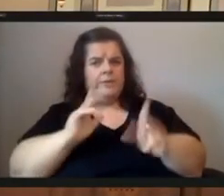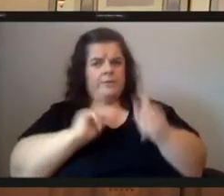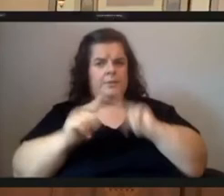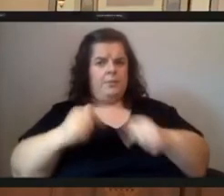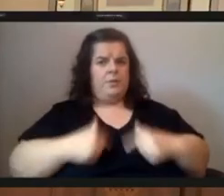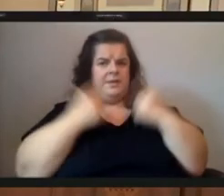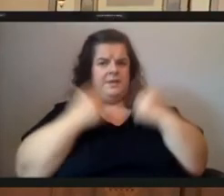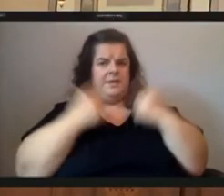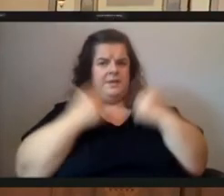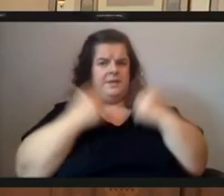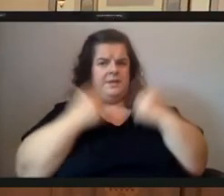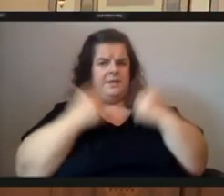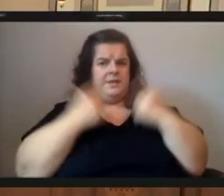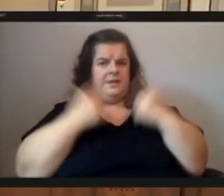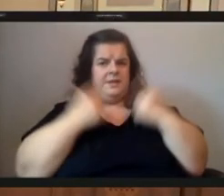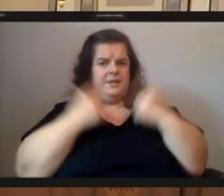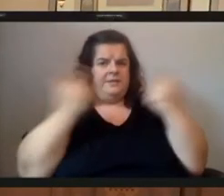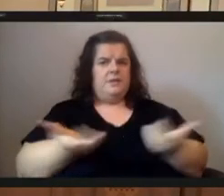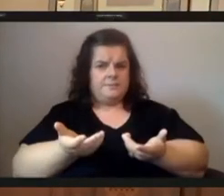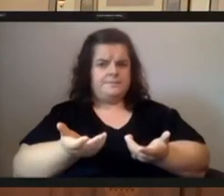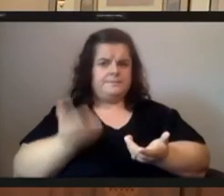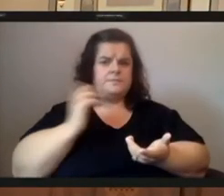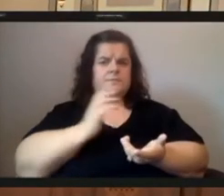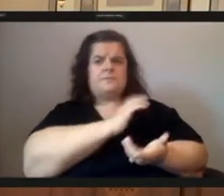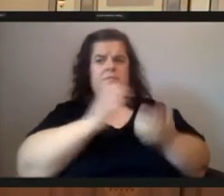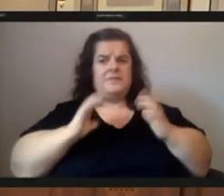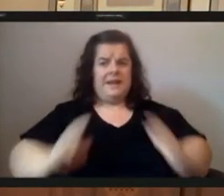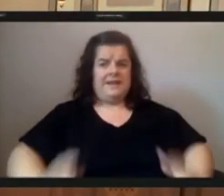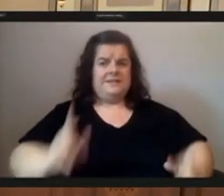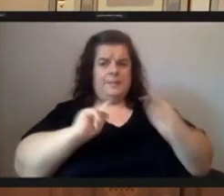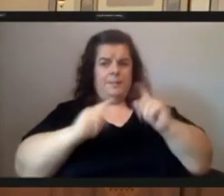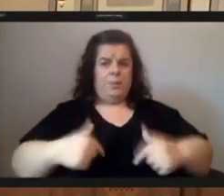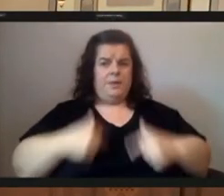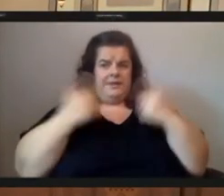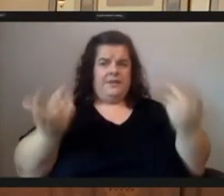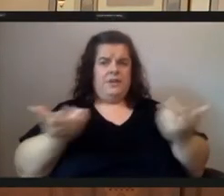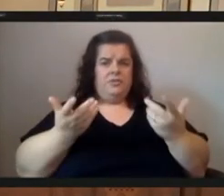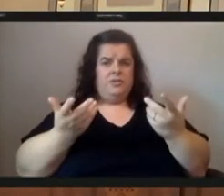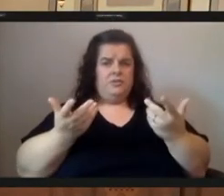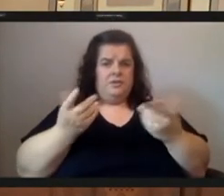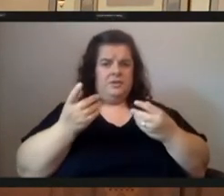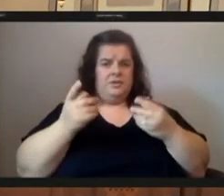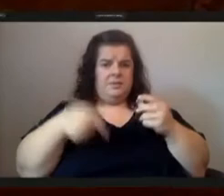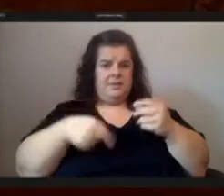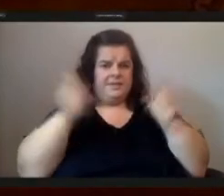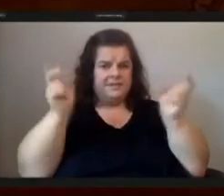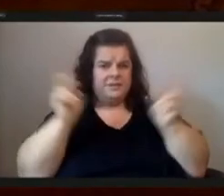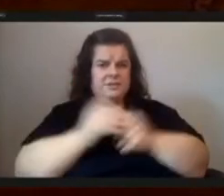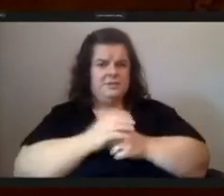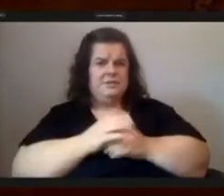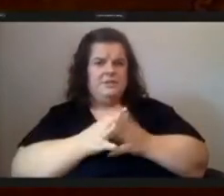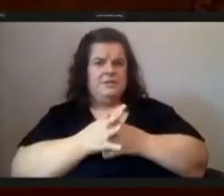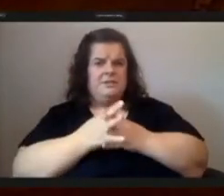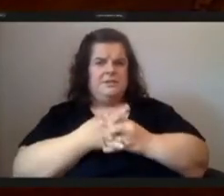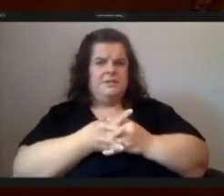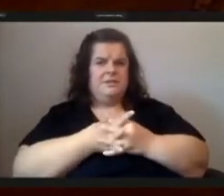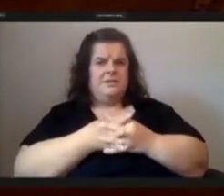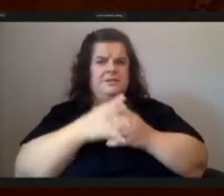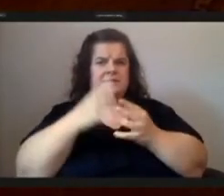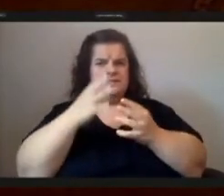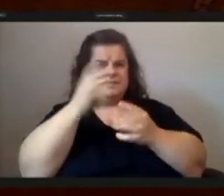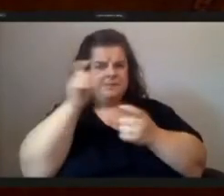uh citizens of the city of pittsburgh about uh this issue and you know specifically i look forward to